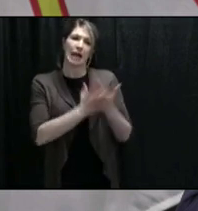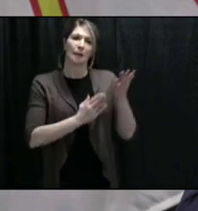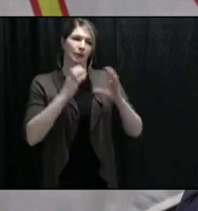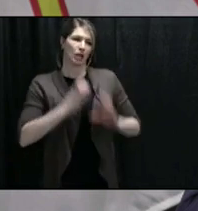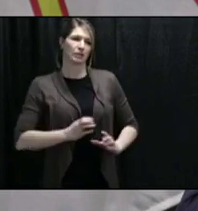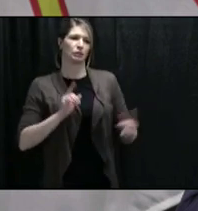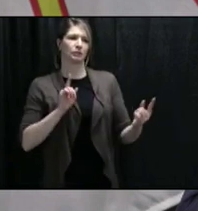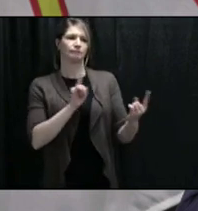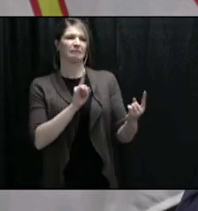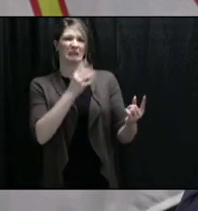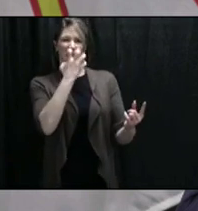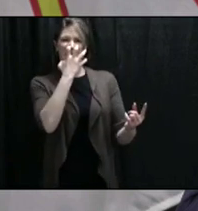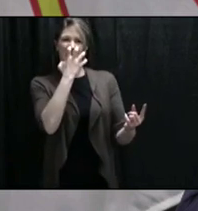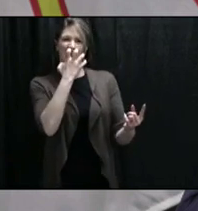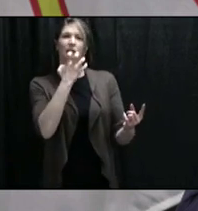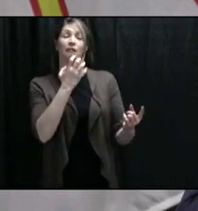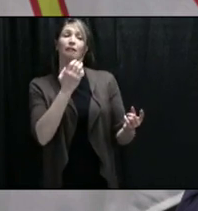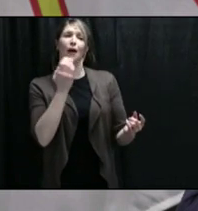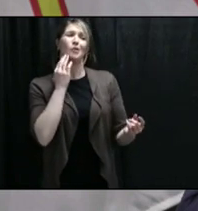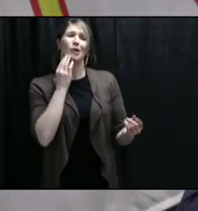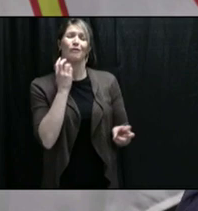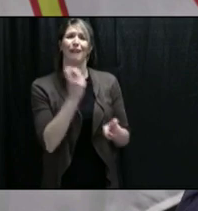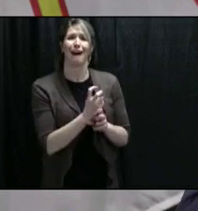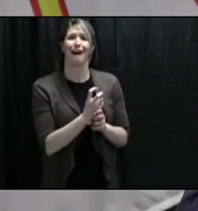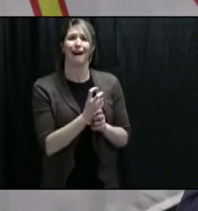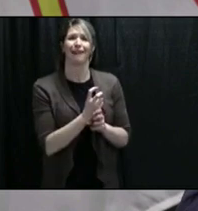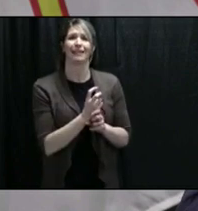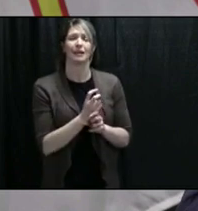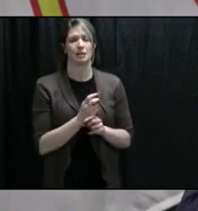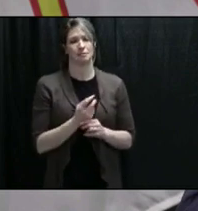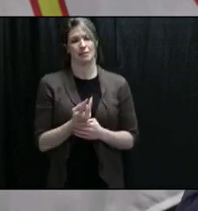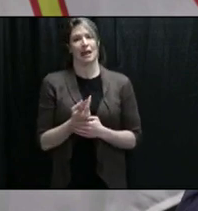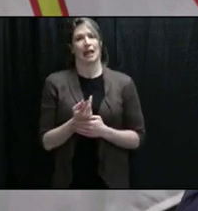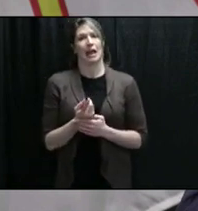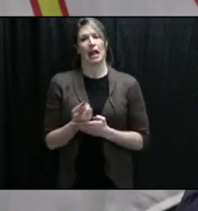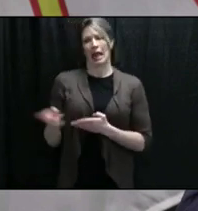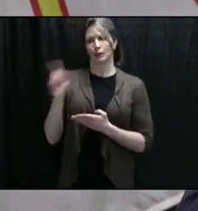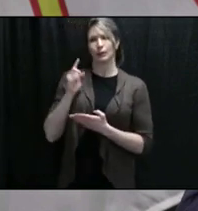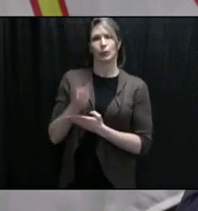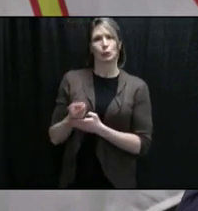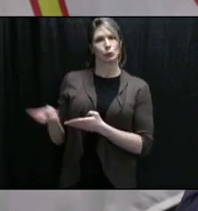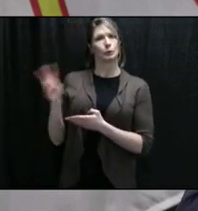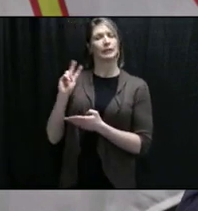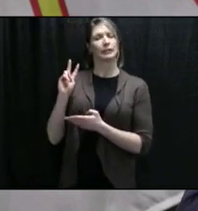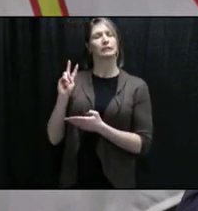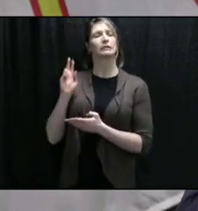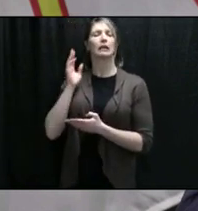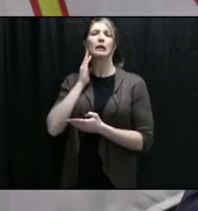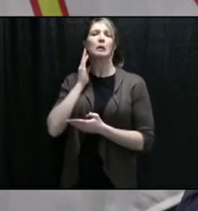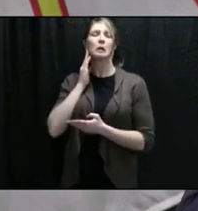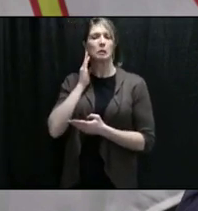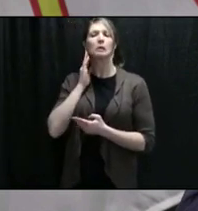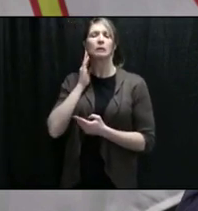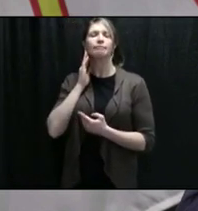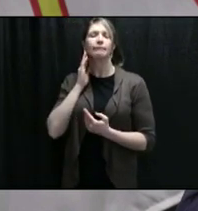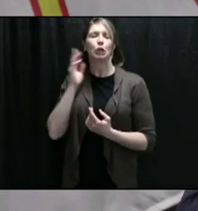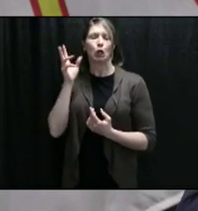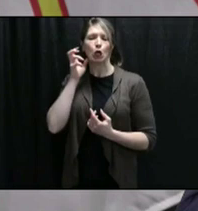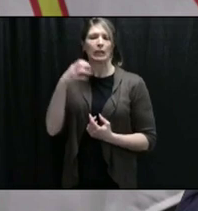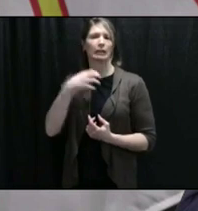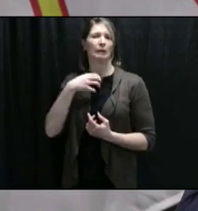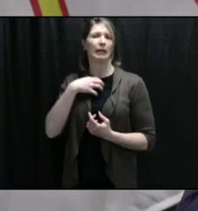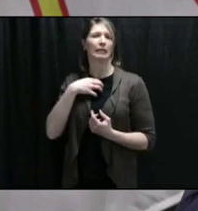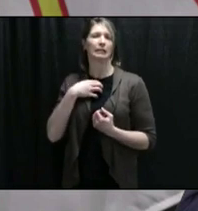feedback that I've been getting in the last few weeks or so, that there's some very, there's a level of frustration. People are waiting outside, waiting in